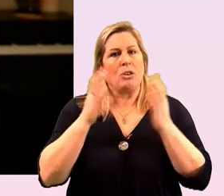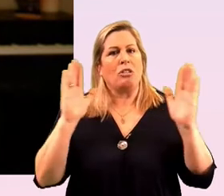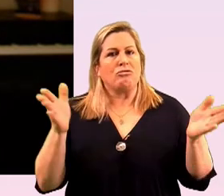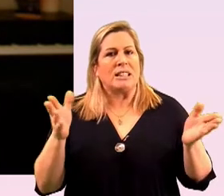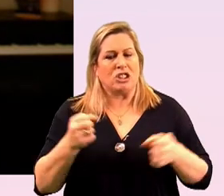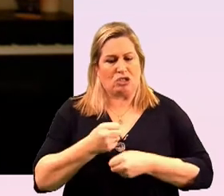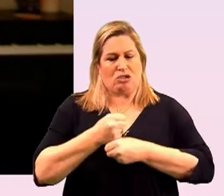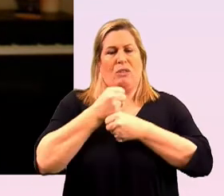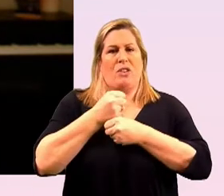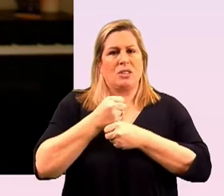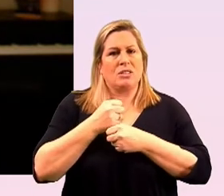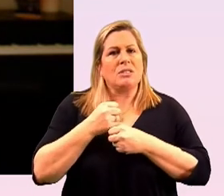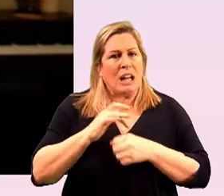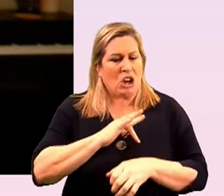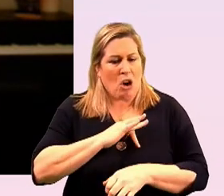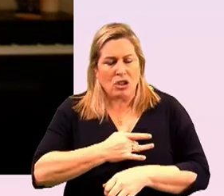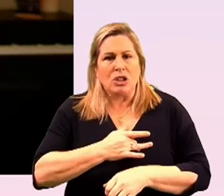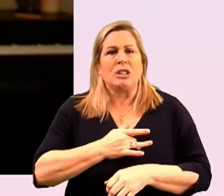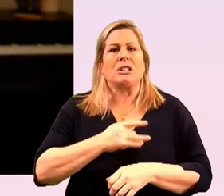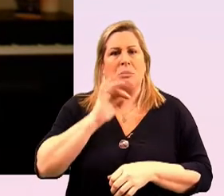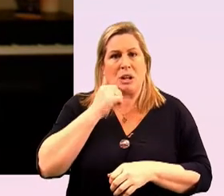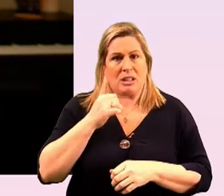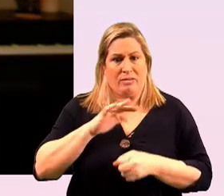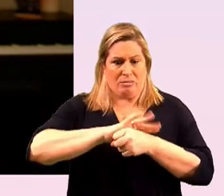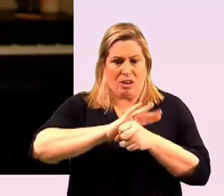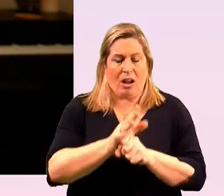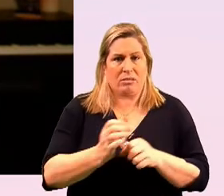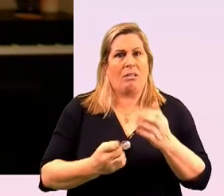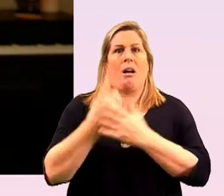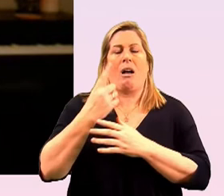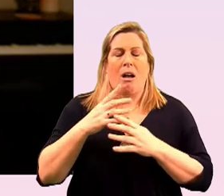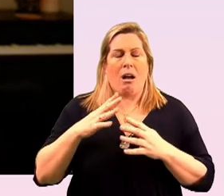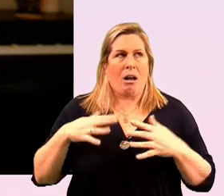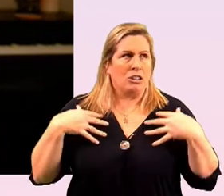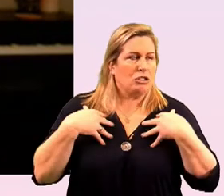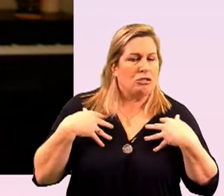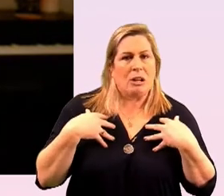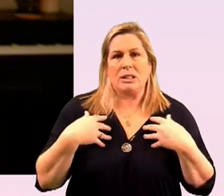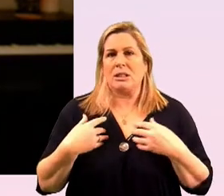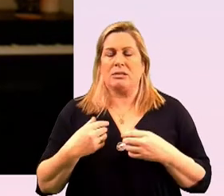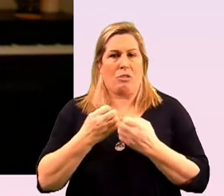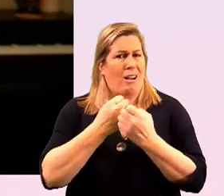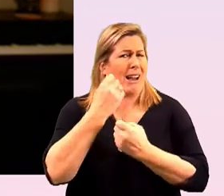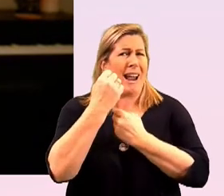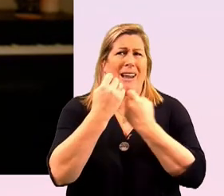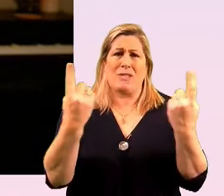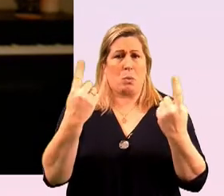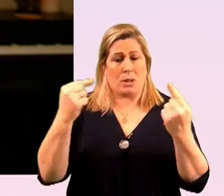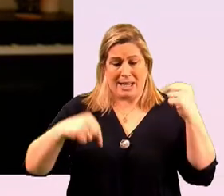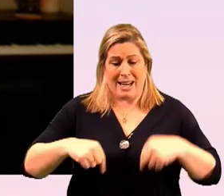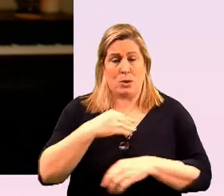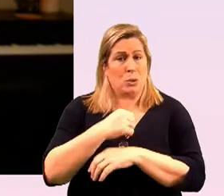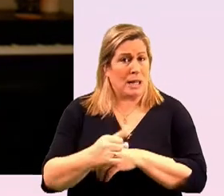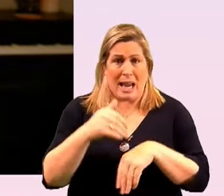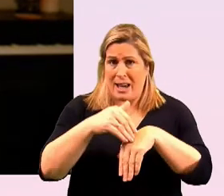so much from uh the last year of the pandemic and all of the stress that that has brought to each and every one of us who are here today but